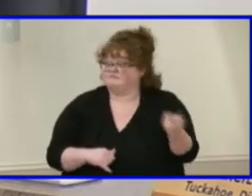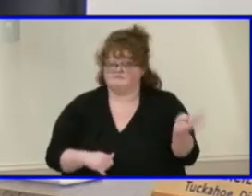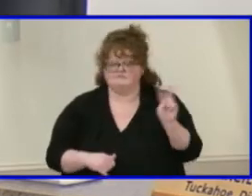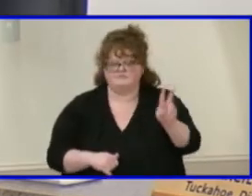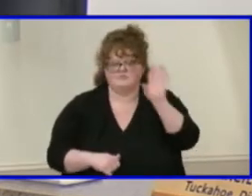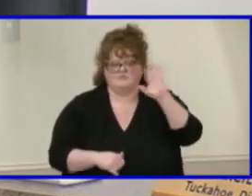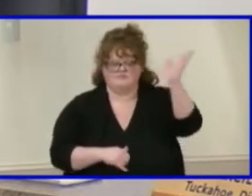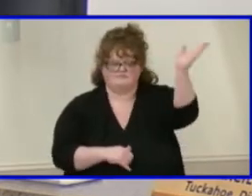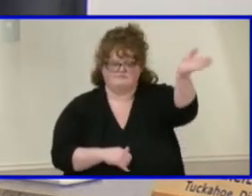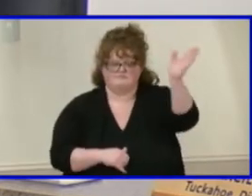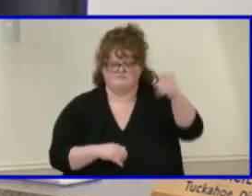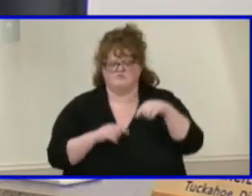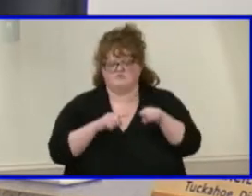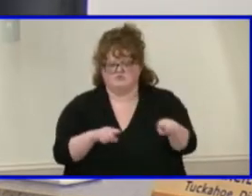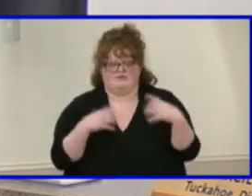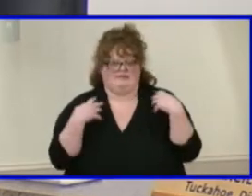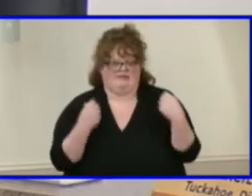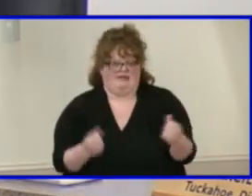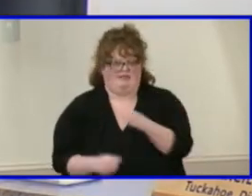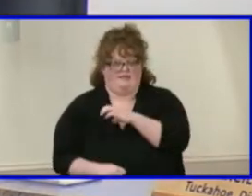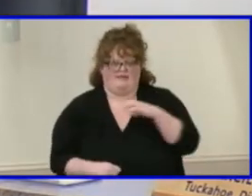our health committee update.